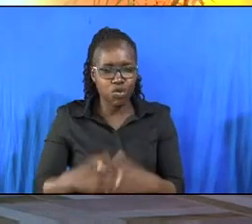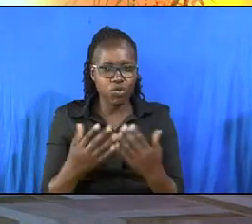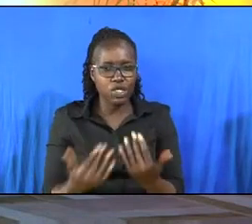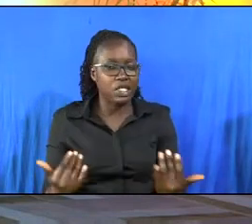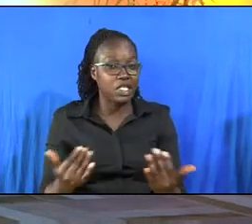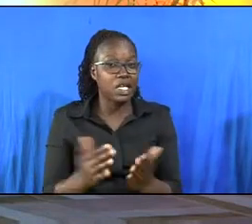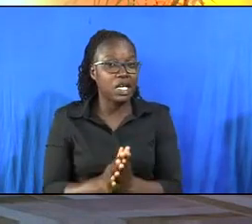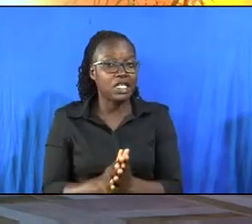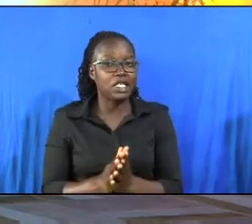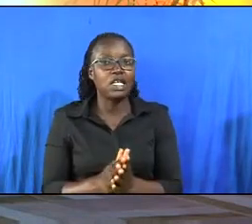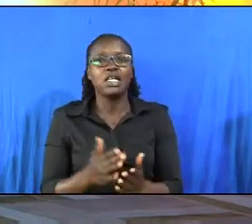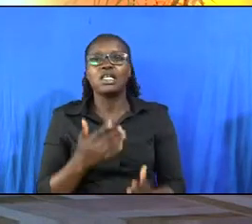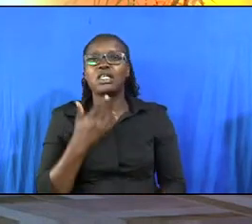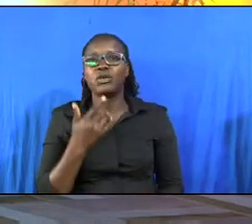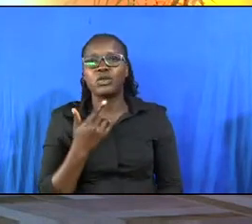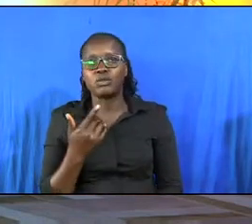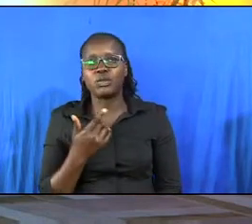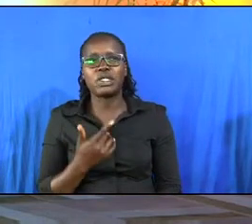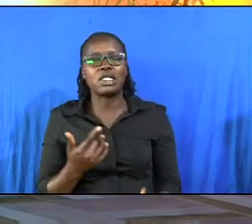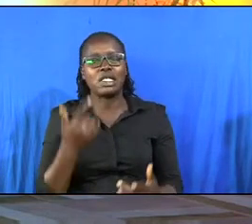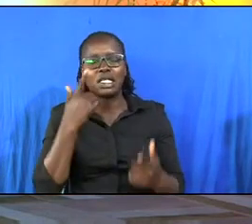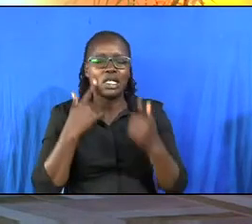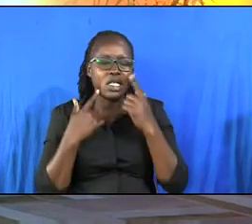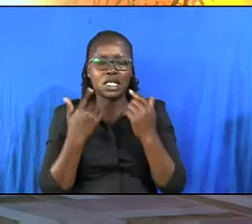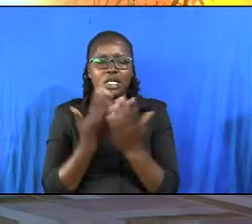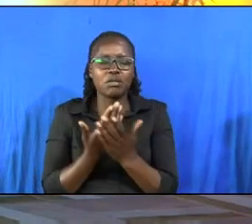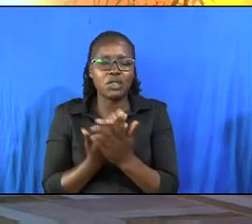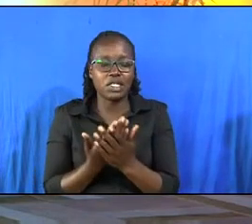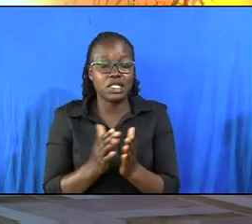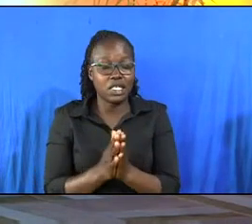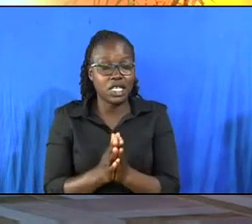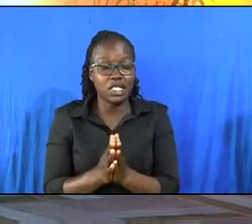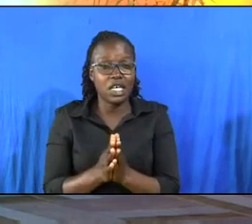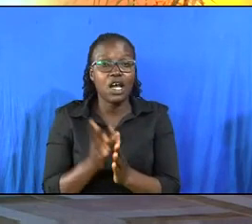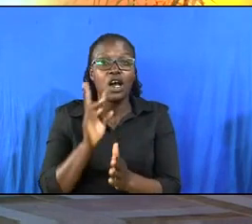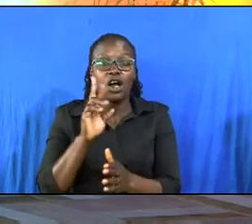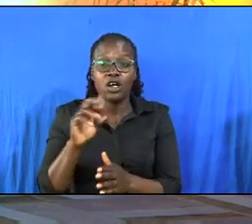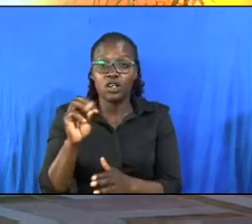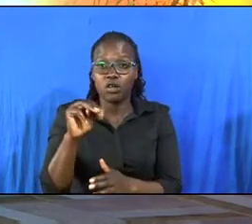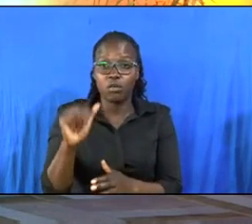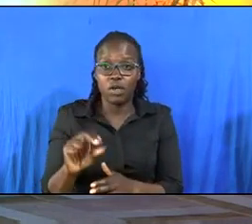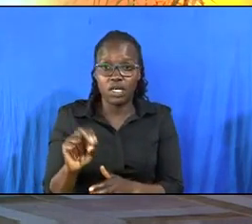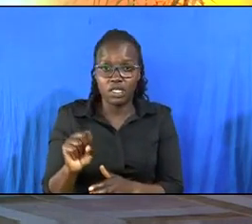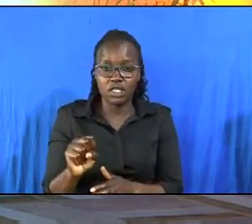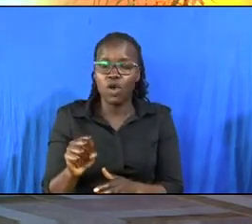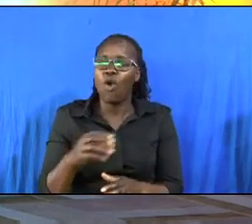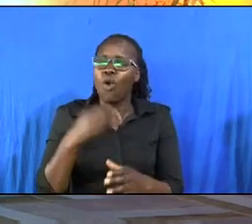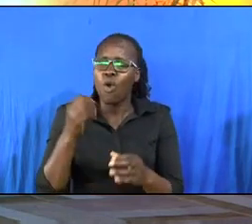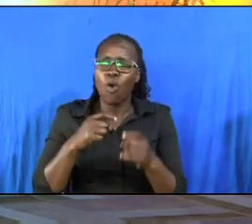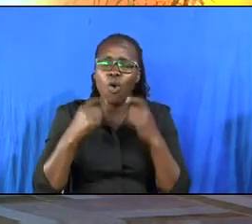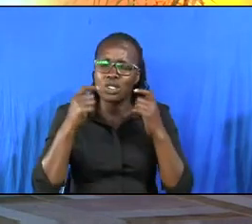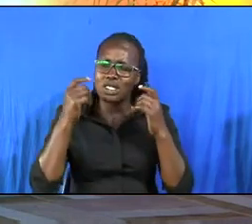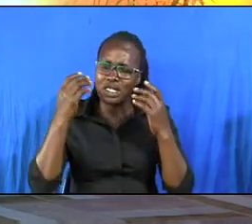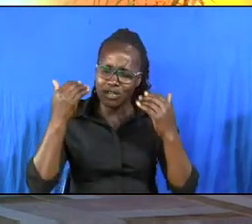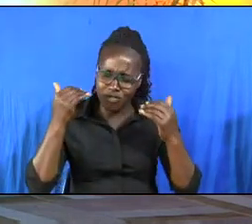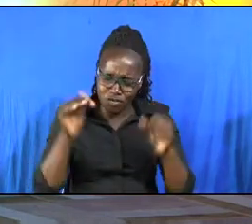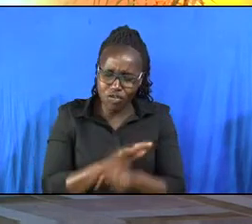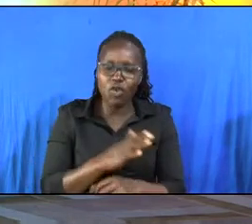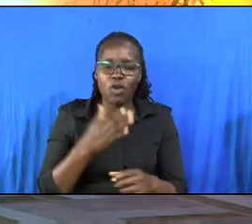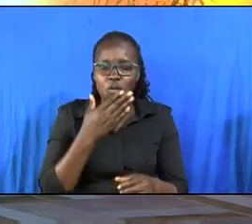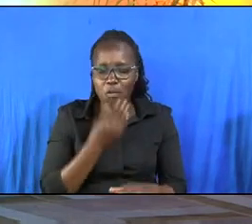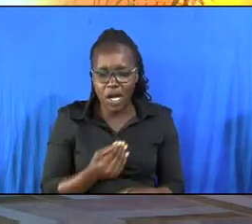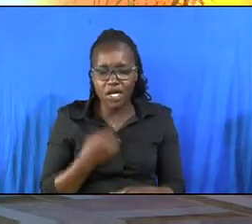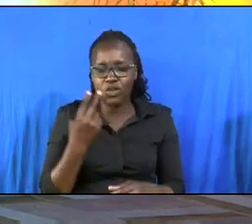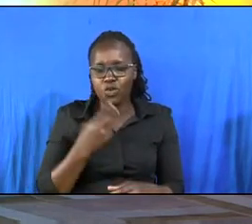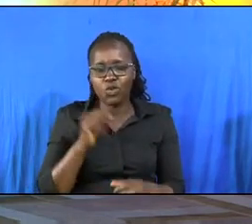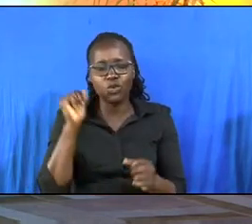inside of him he was grieving crying in romans 7 24 oh wretched man that i am who